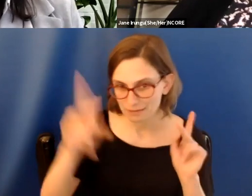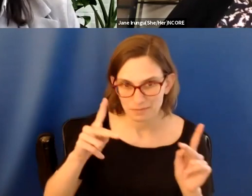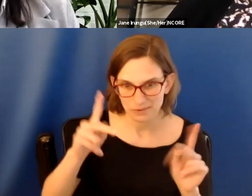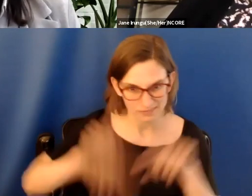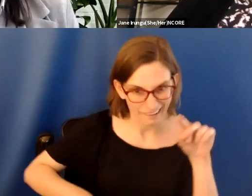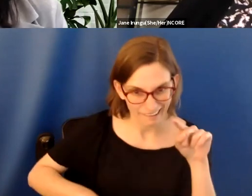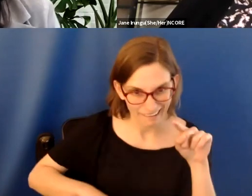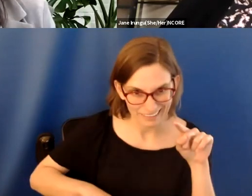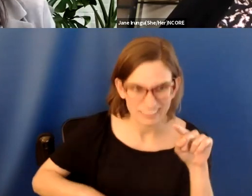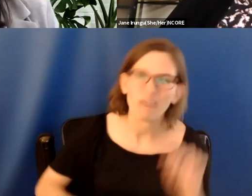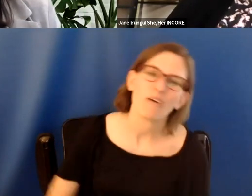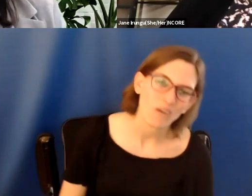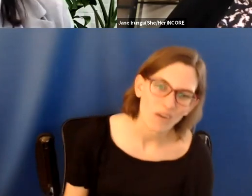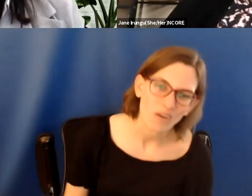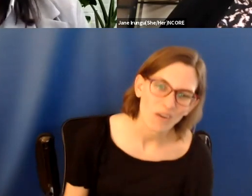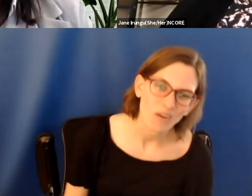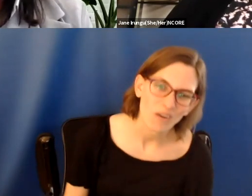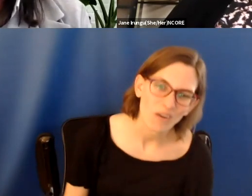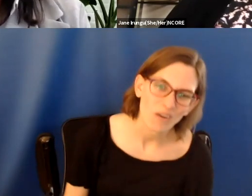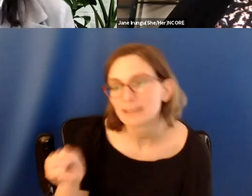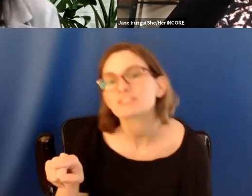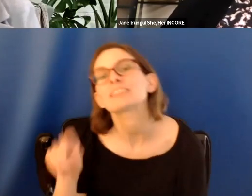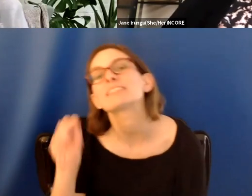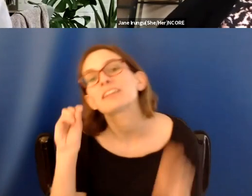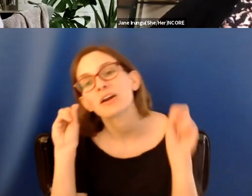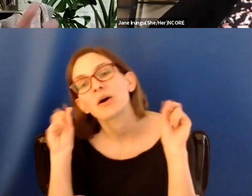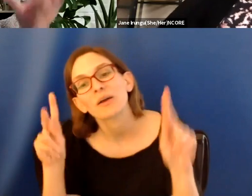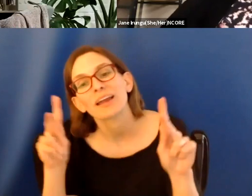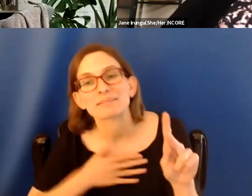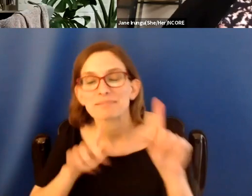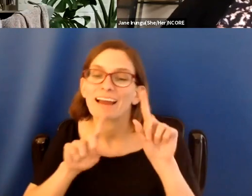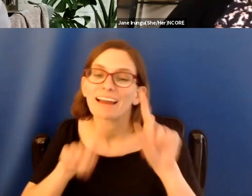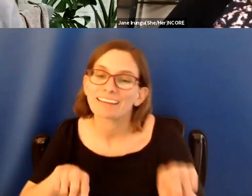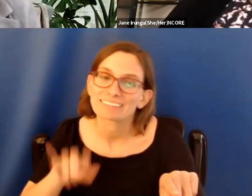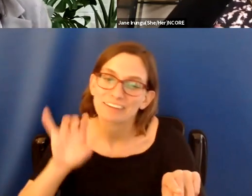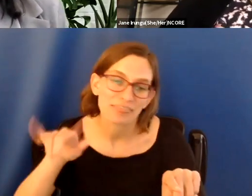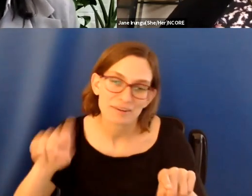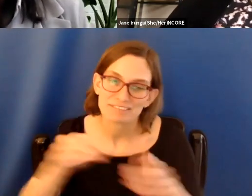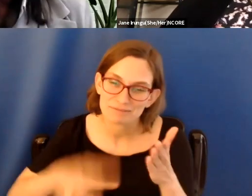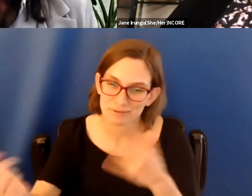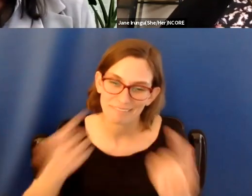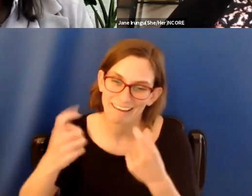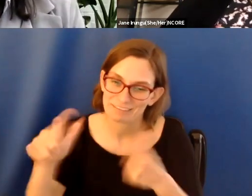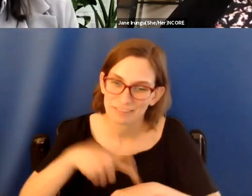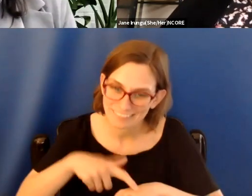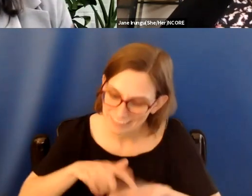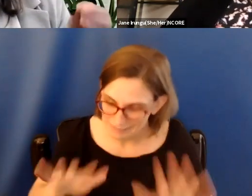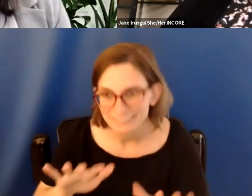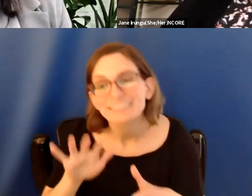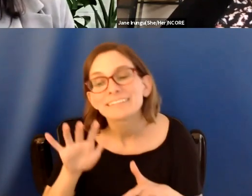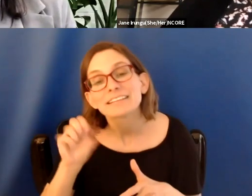Oh, that question. Um, okay. Here's the deal. Here's my answer to that question. I, students ask me that question all the time. So